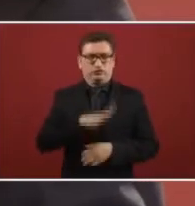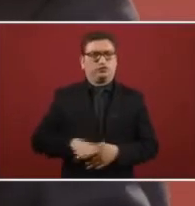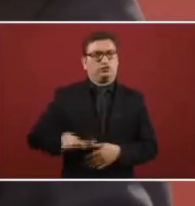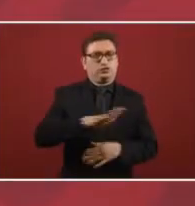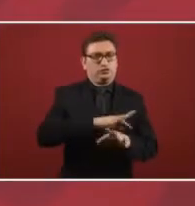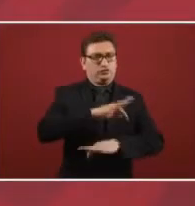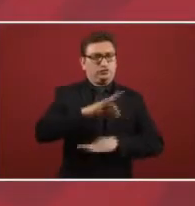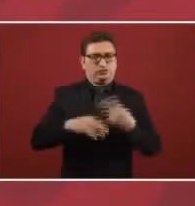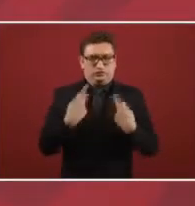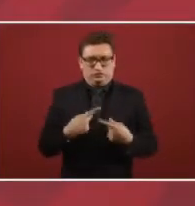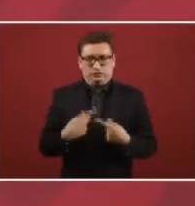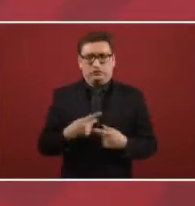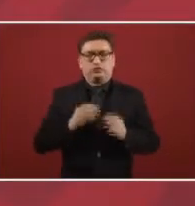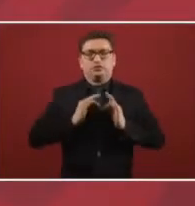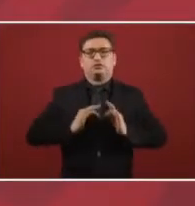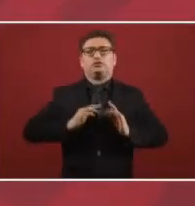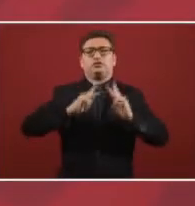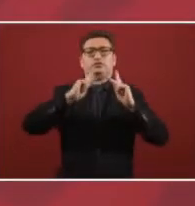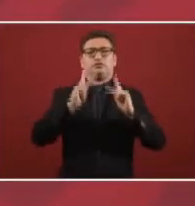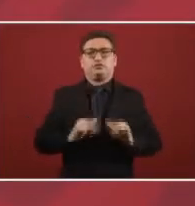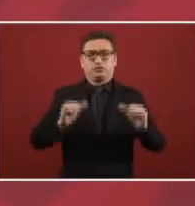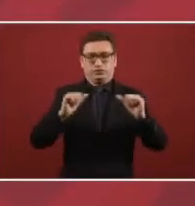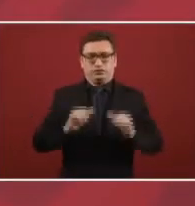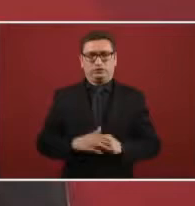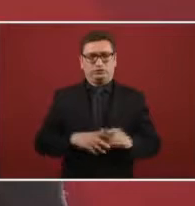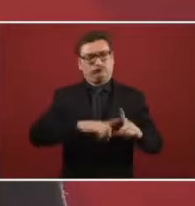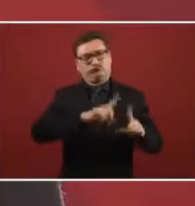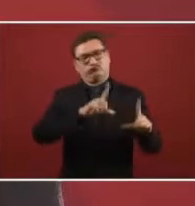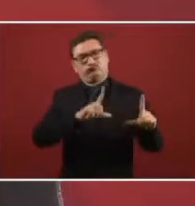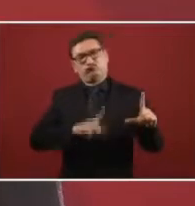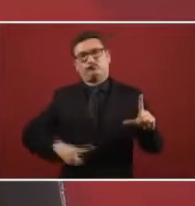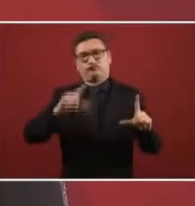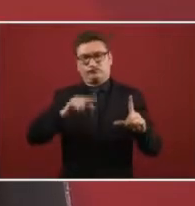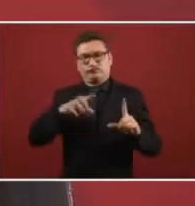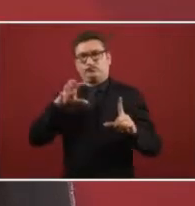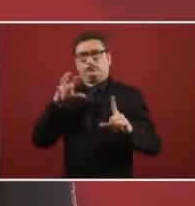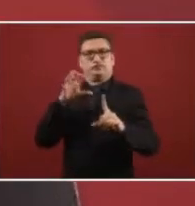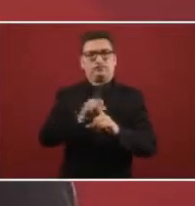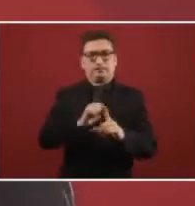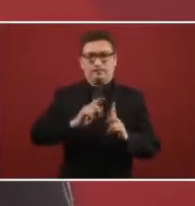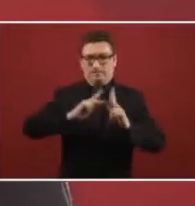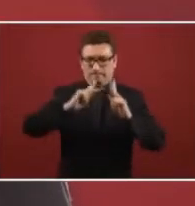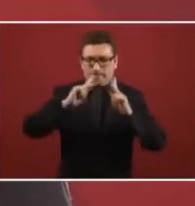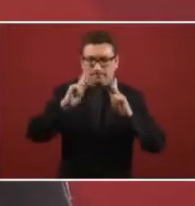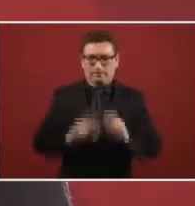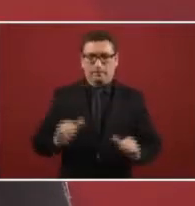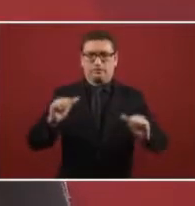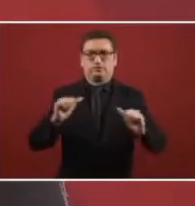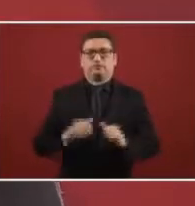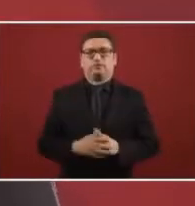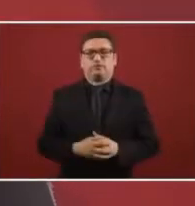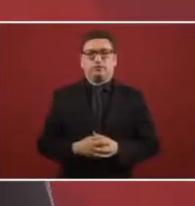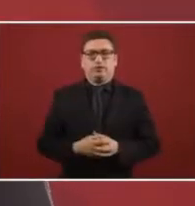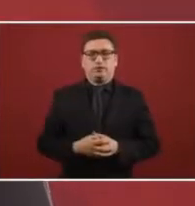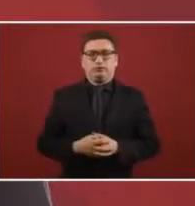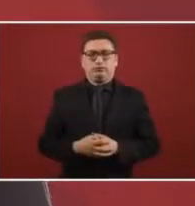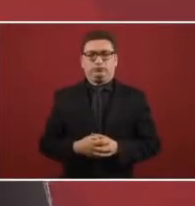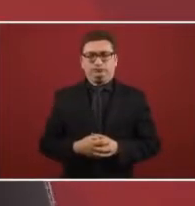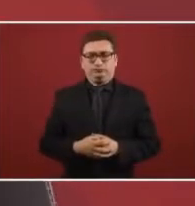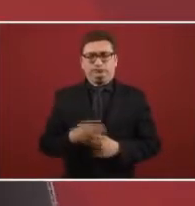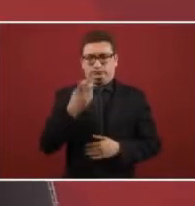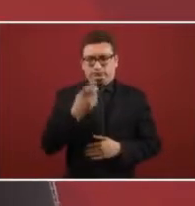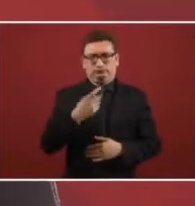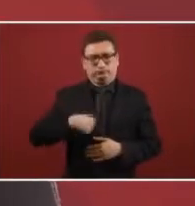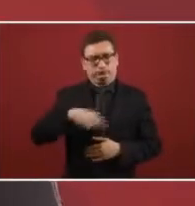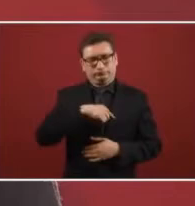and peace in our country to gain the peace that